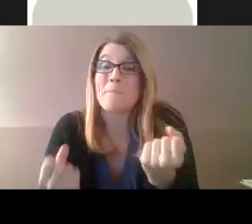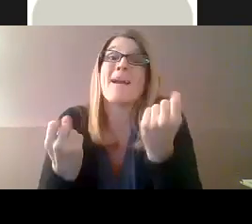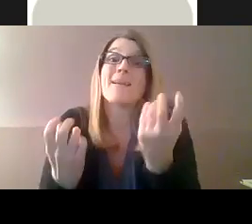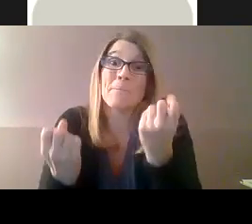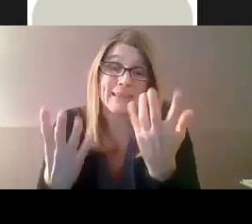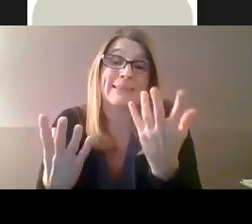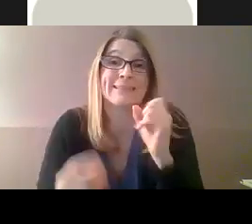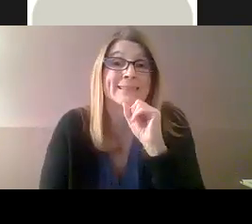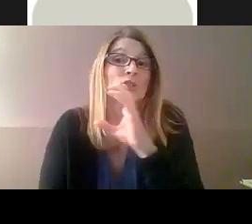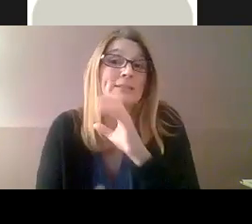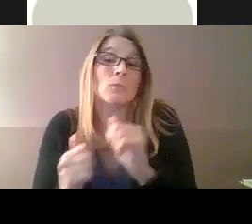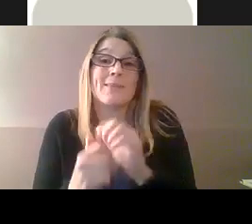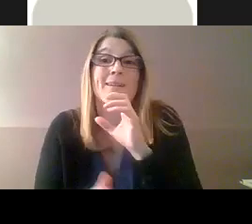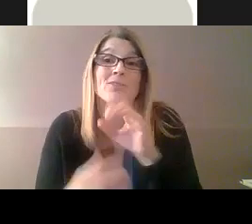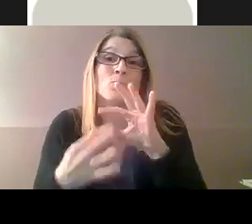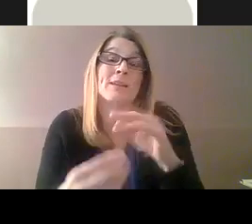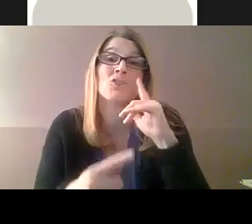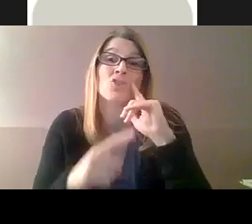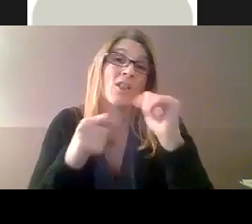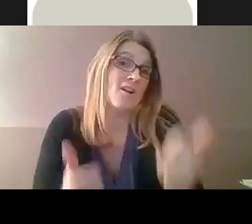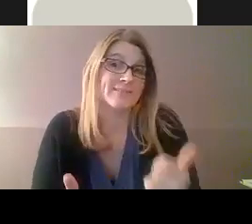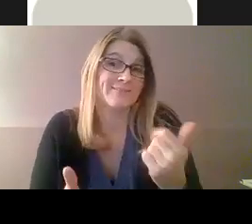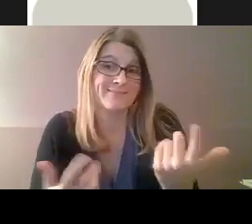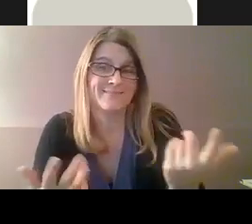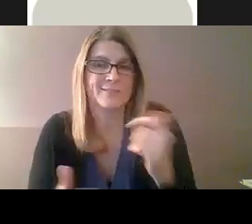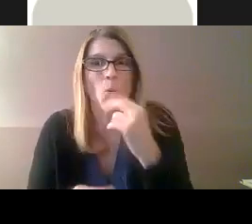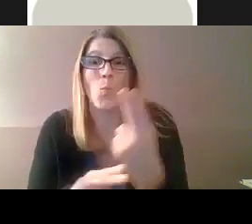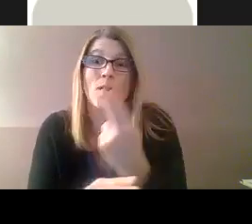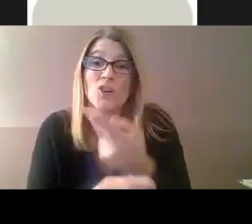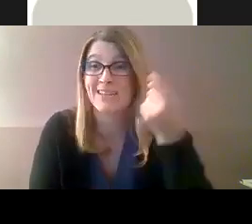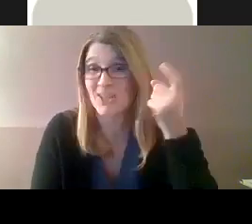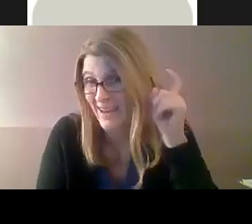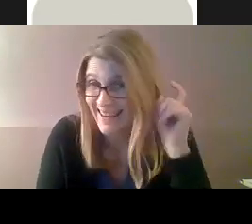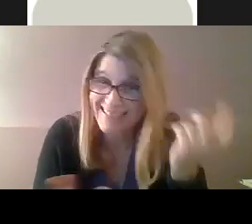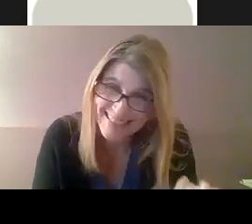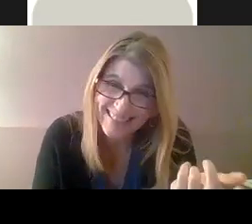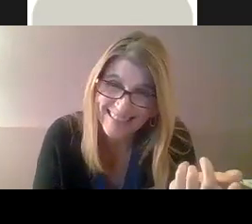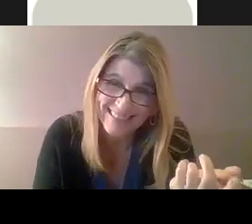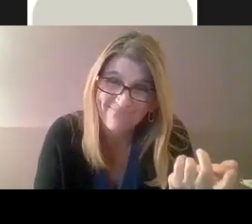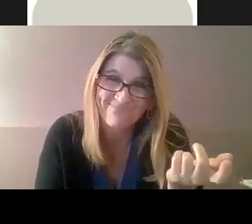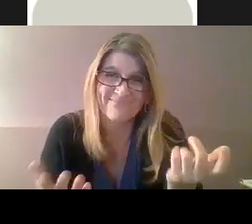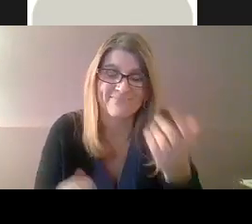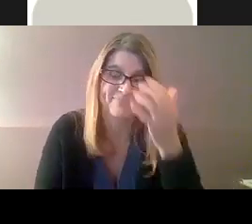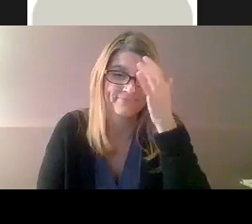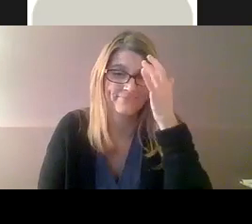office. There are many seniors with age-related hearing loss, and they don't wear the hearing aids, but they could